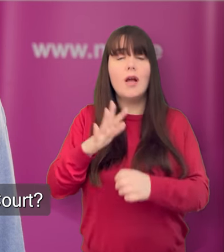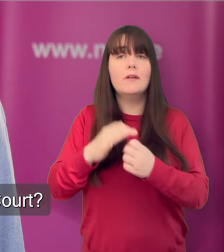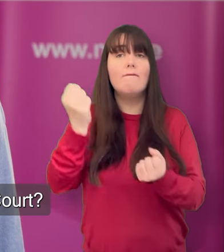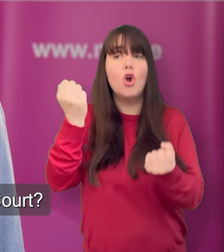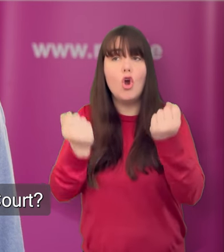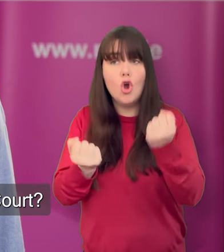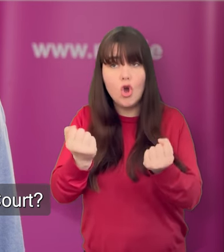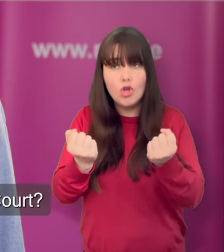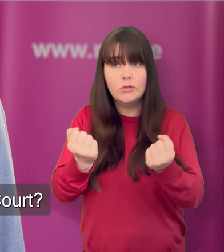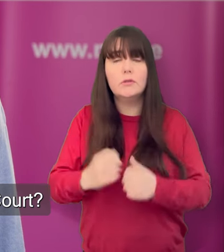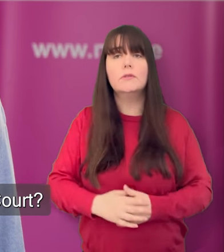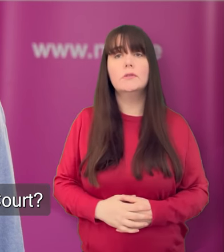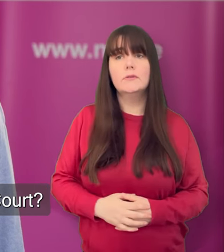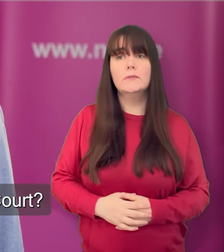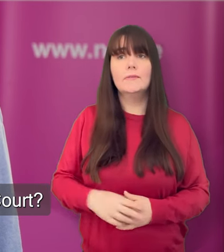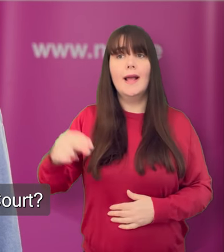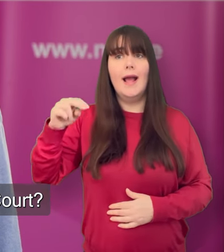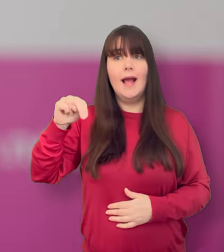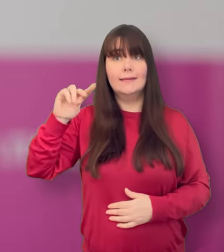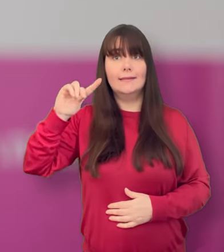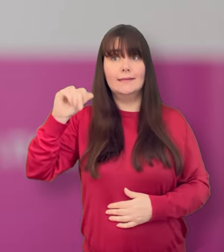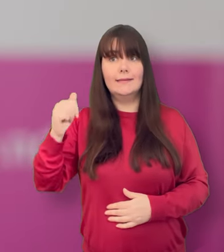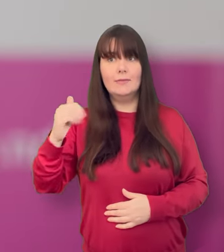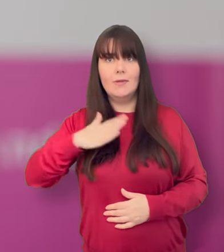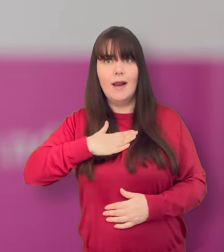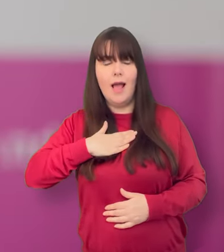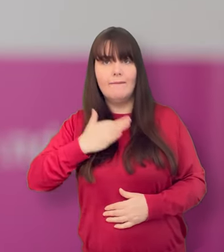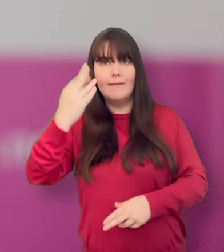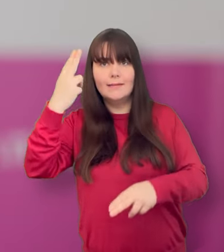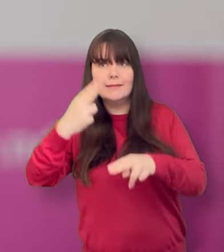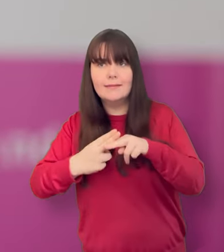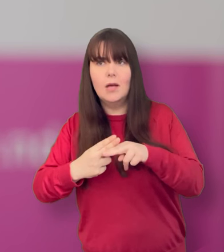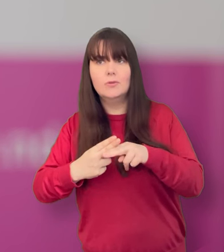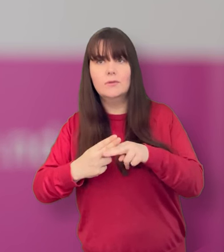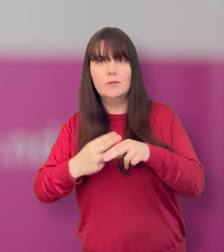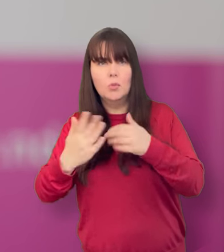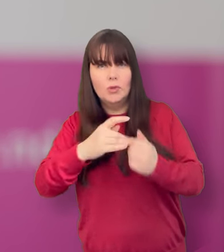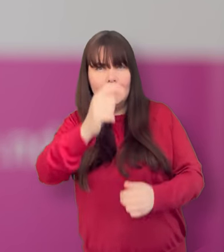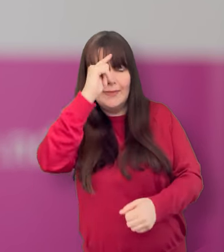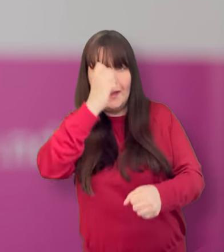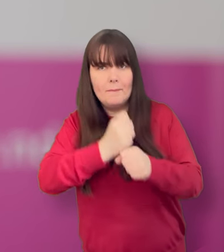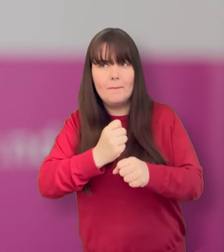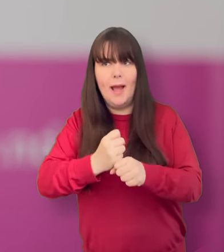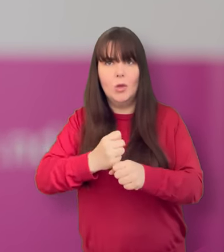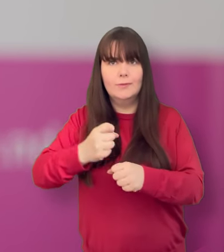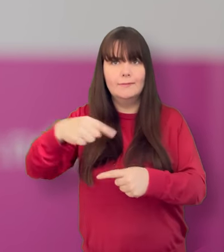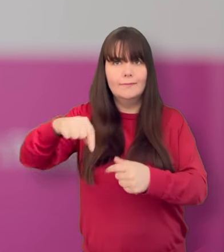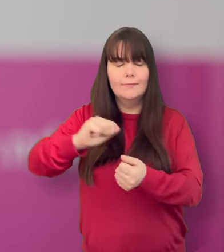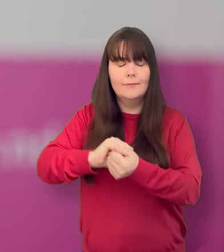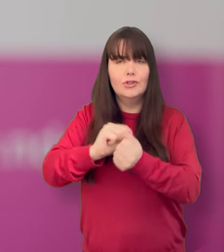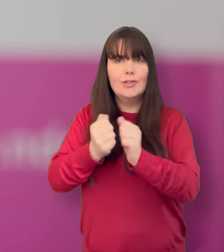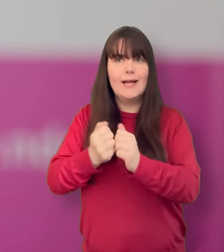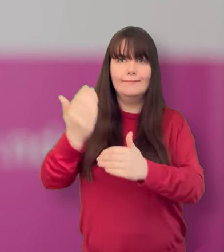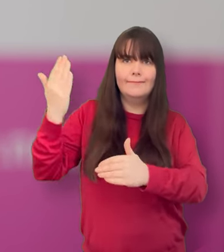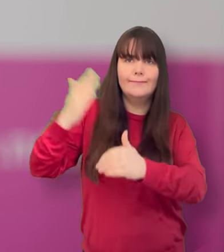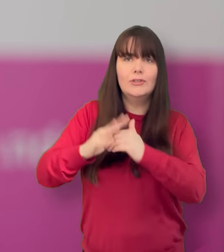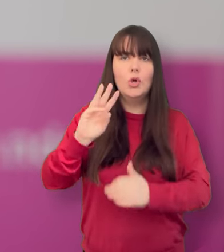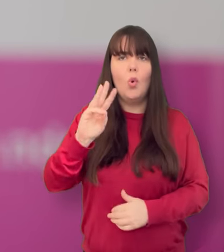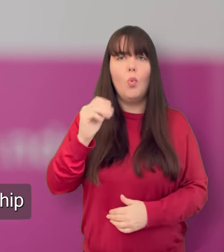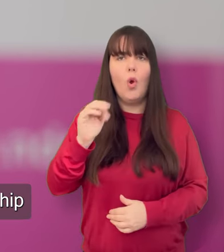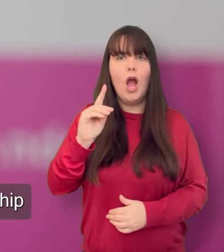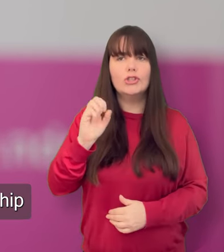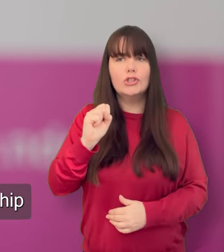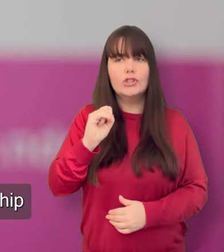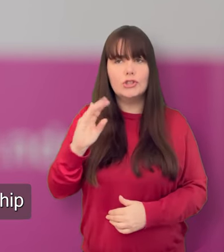for a ward of court? If so, the NDA wants to find